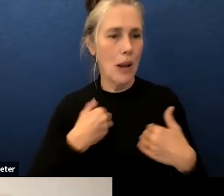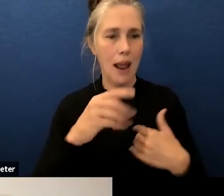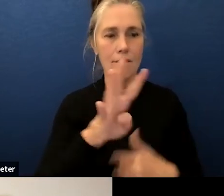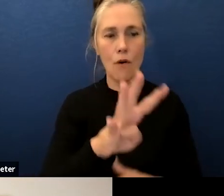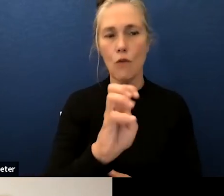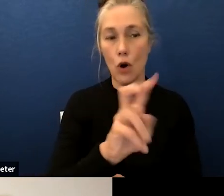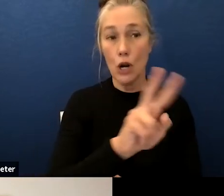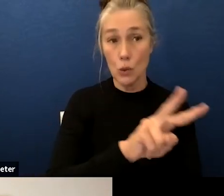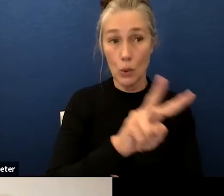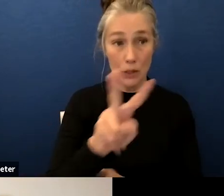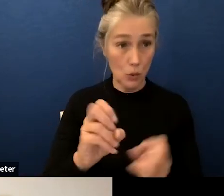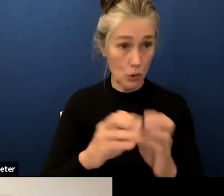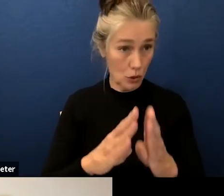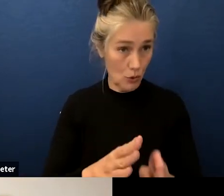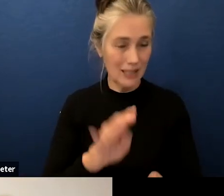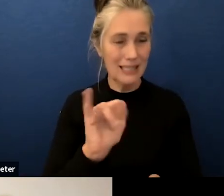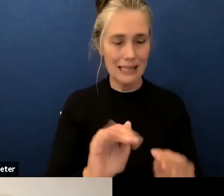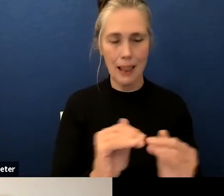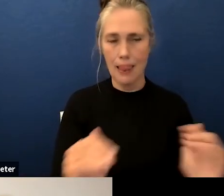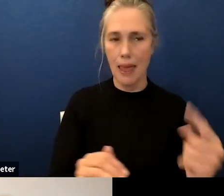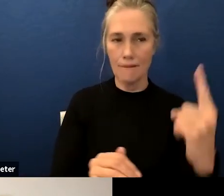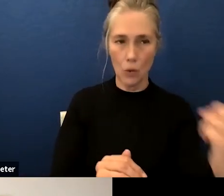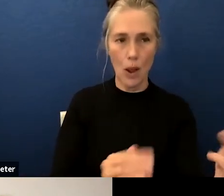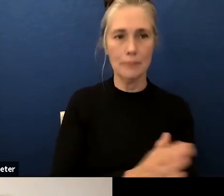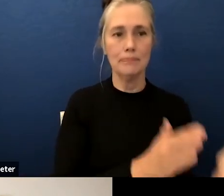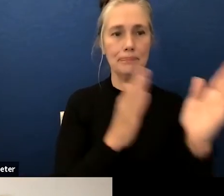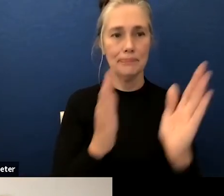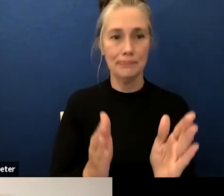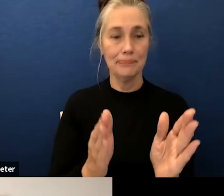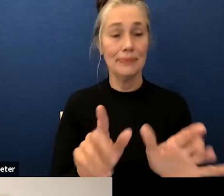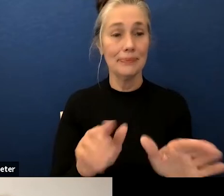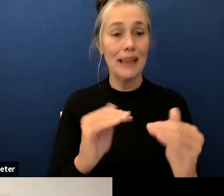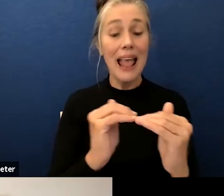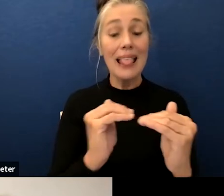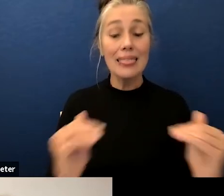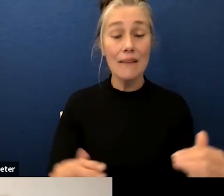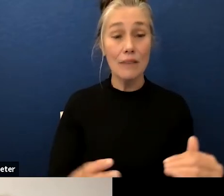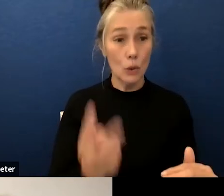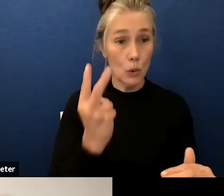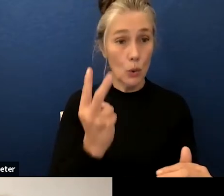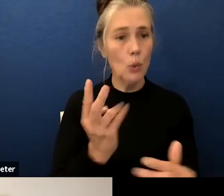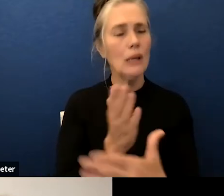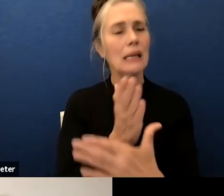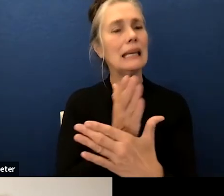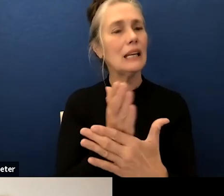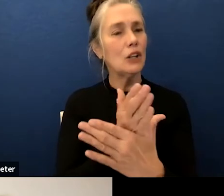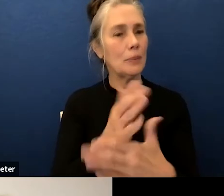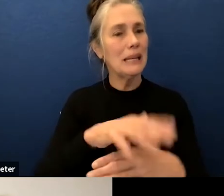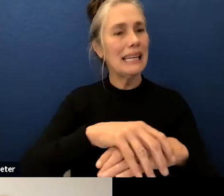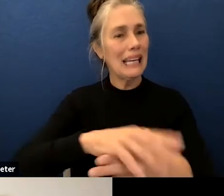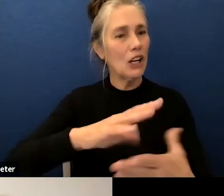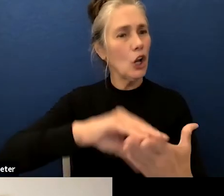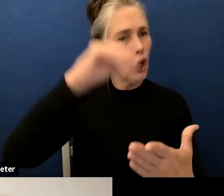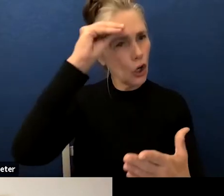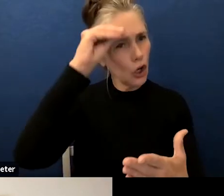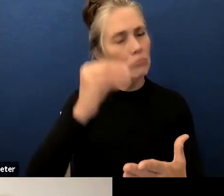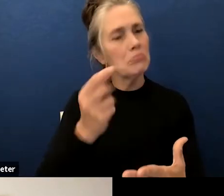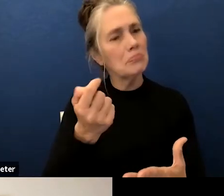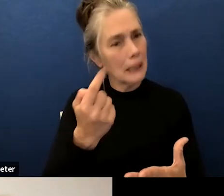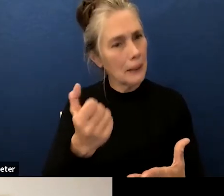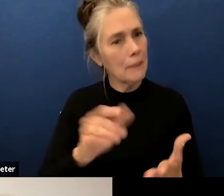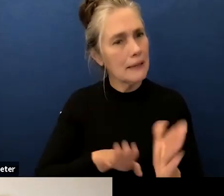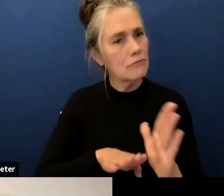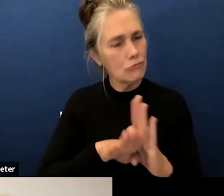level two are our intermediate english learners with somewhat developed english language skills